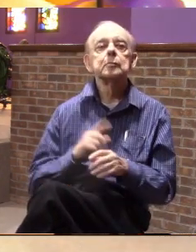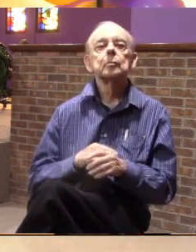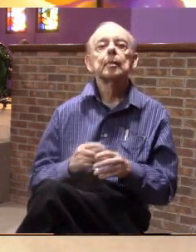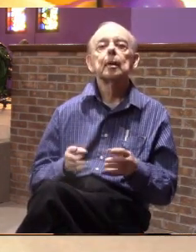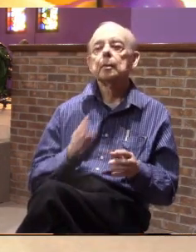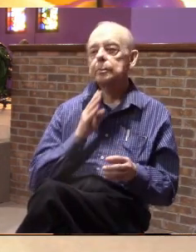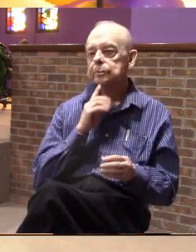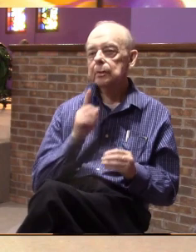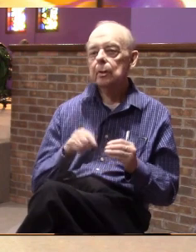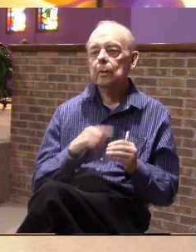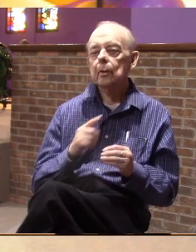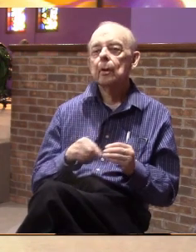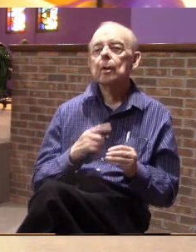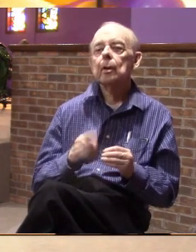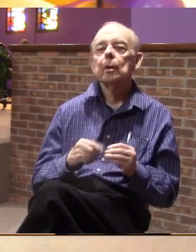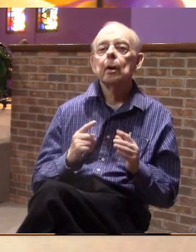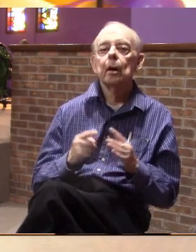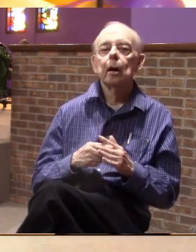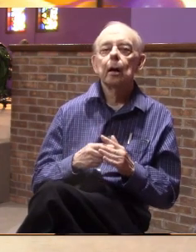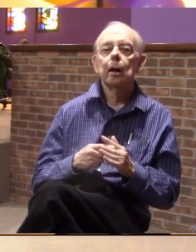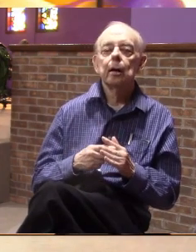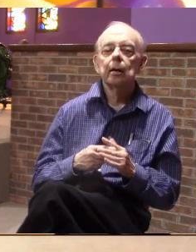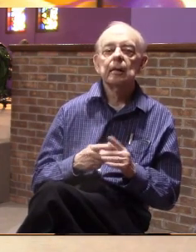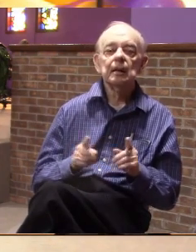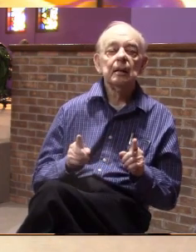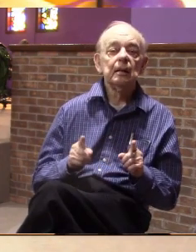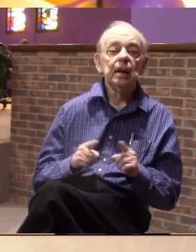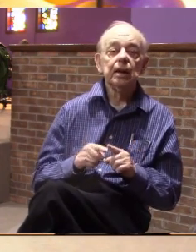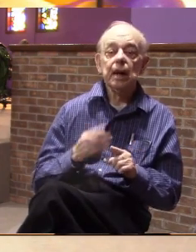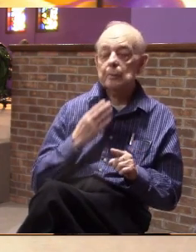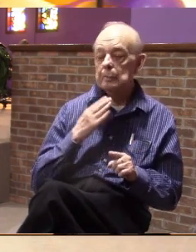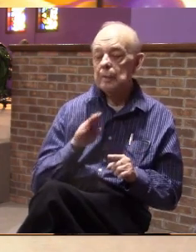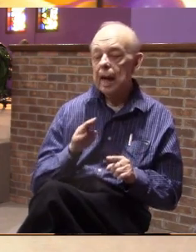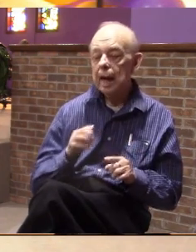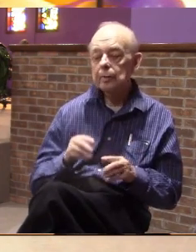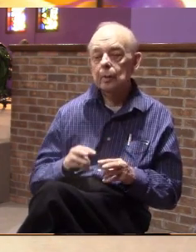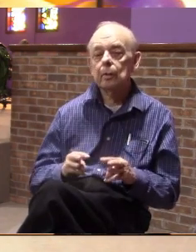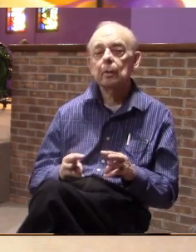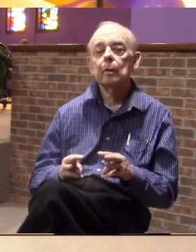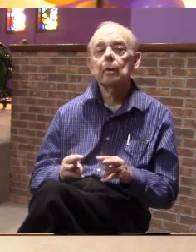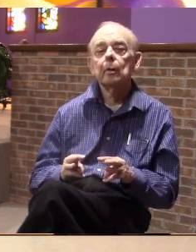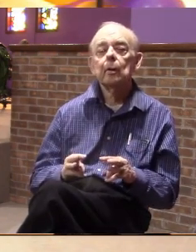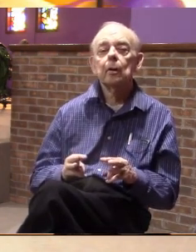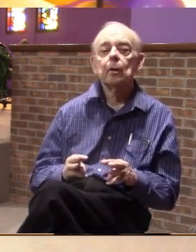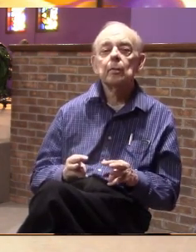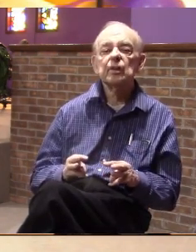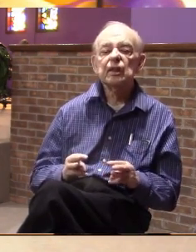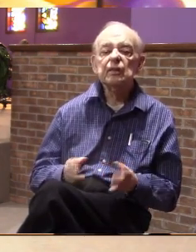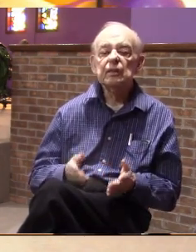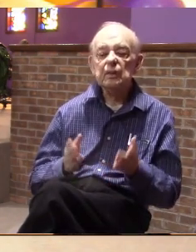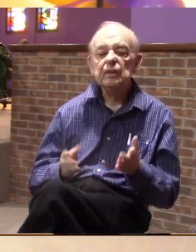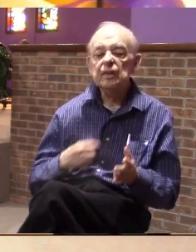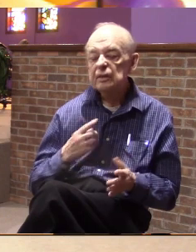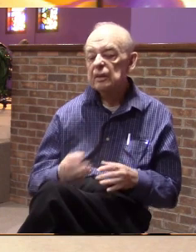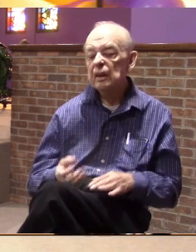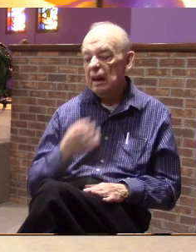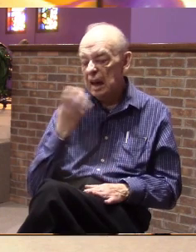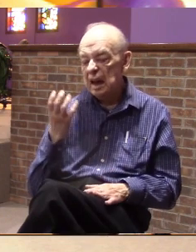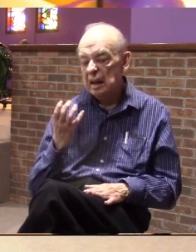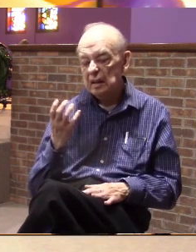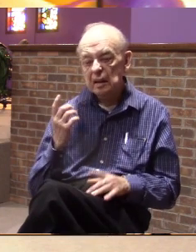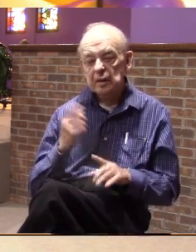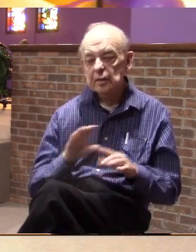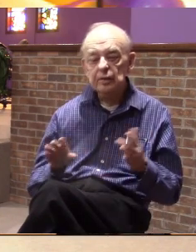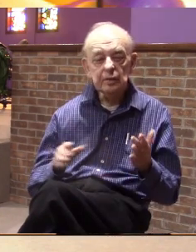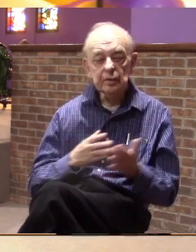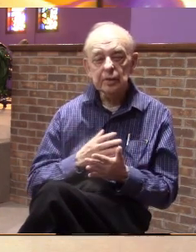when we talk about provoke we look at that as a bad way somebody provoking us to anger or somebody provoking us to